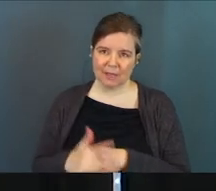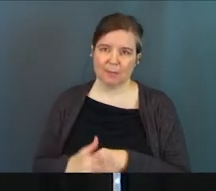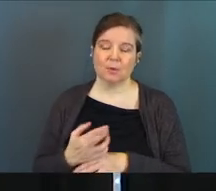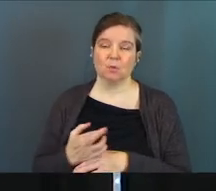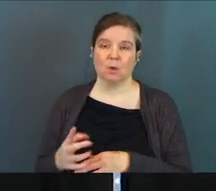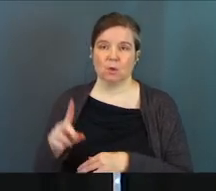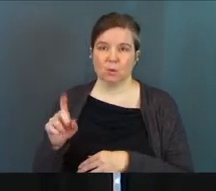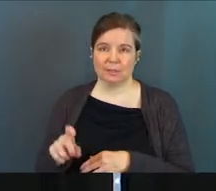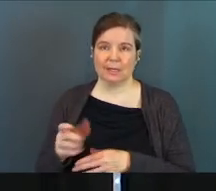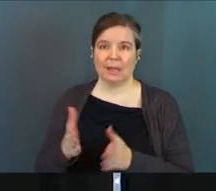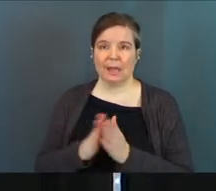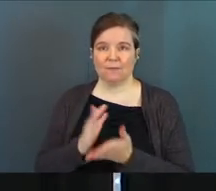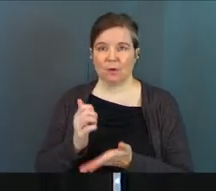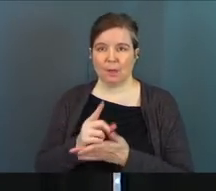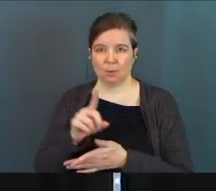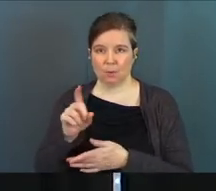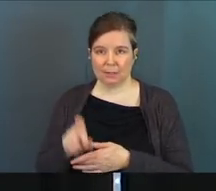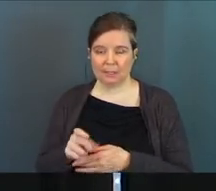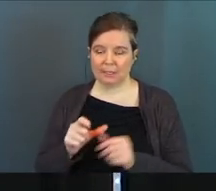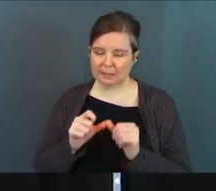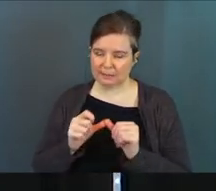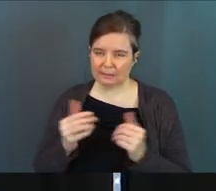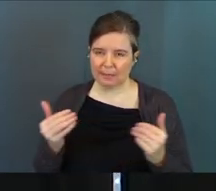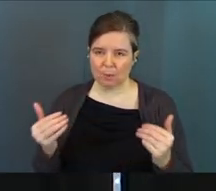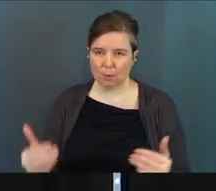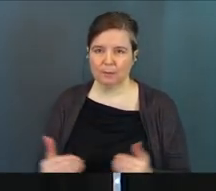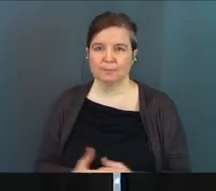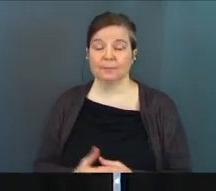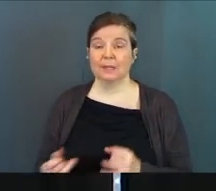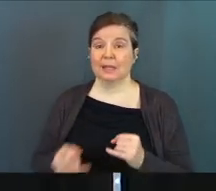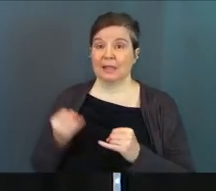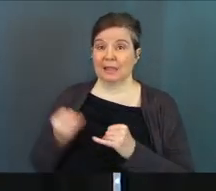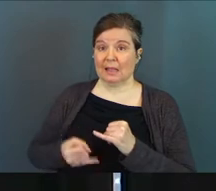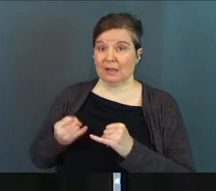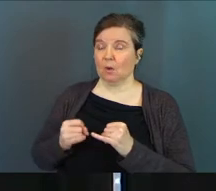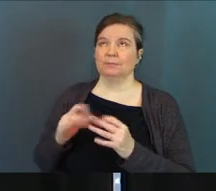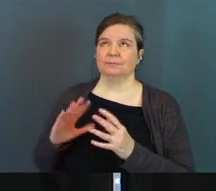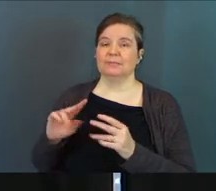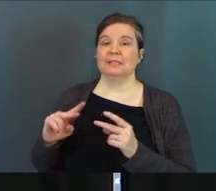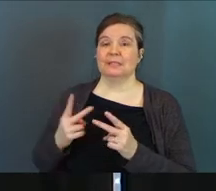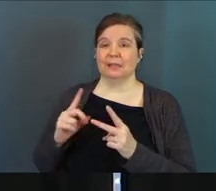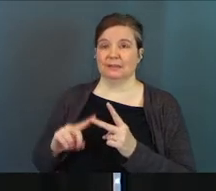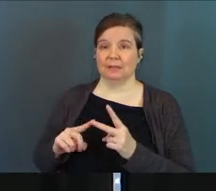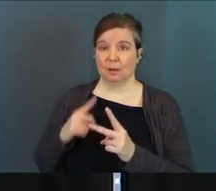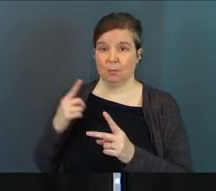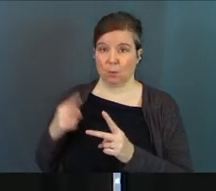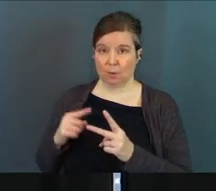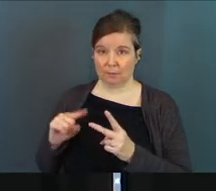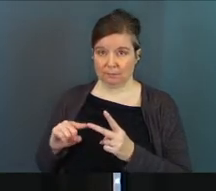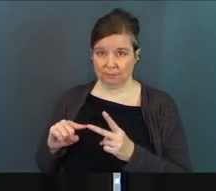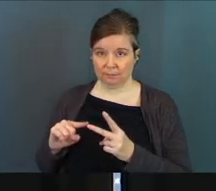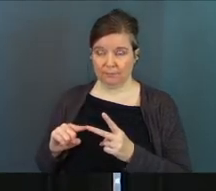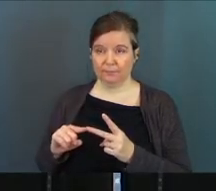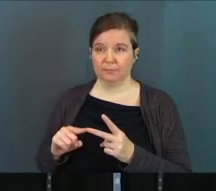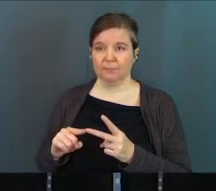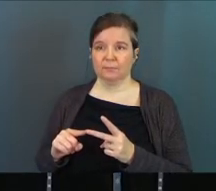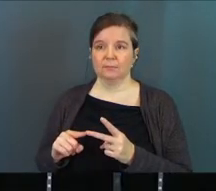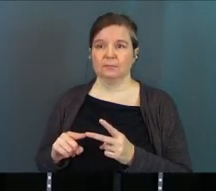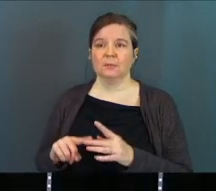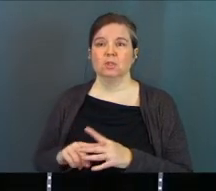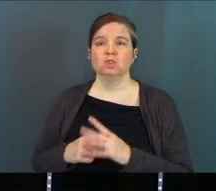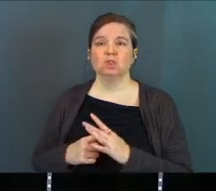Get the resources you need. Ask for the help that you need, and let's keep going. The last, okay, the second and last little point that I have for you is just